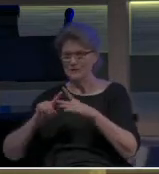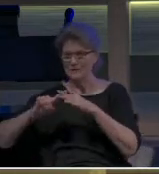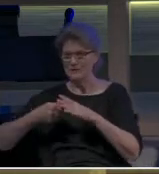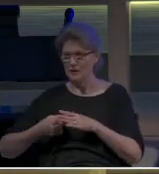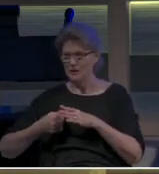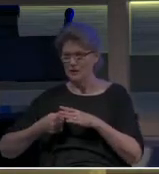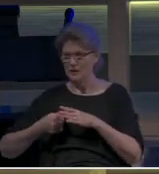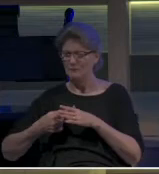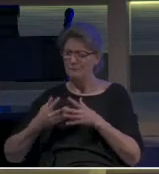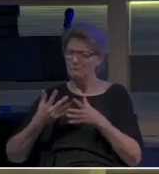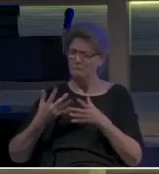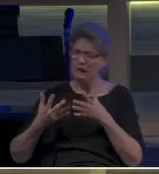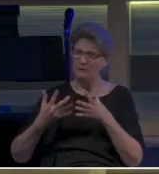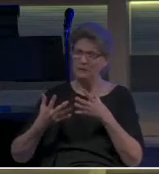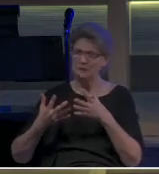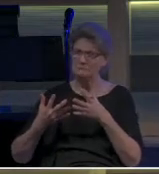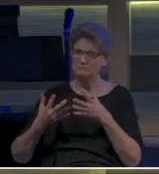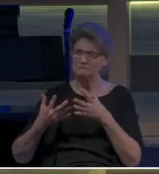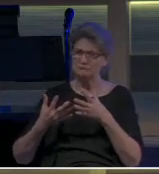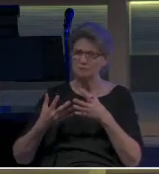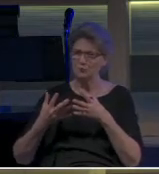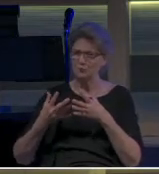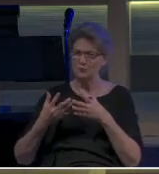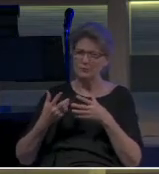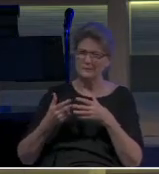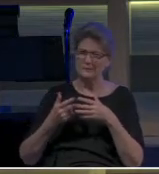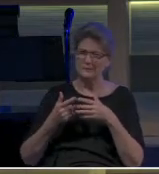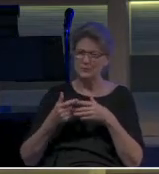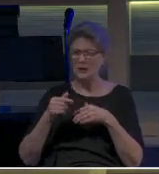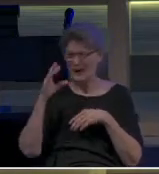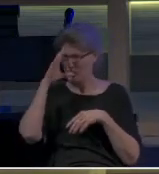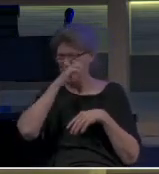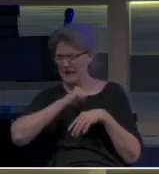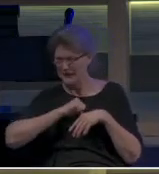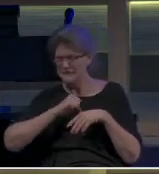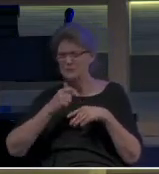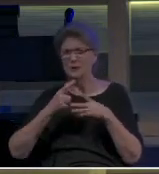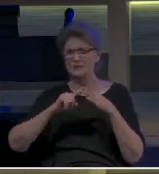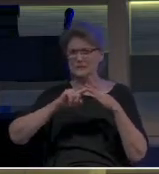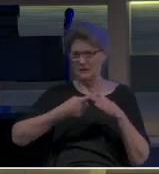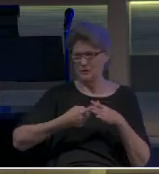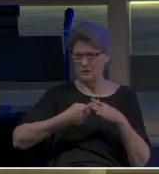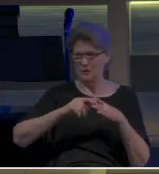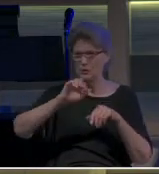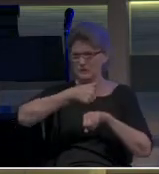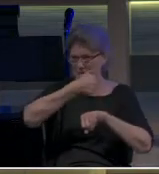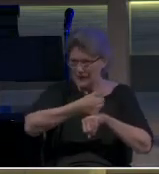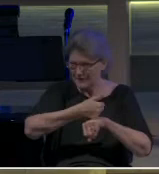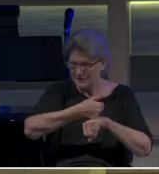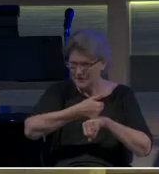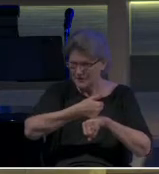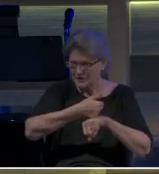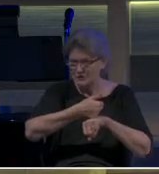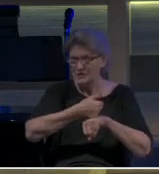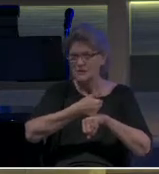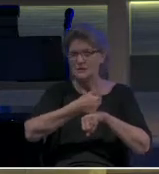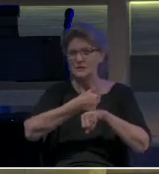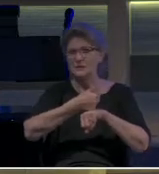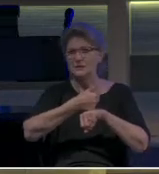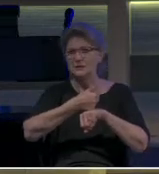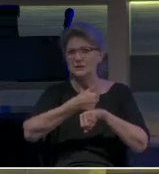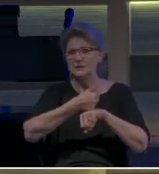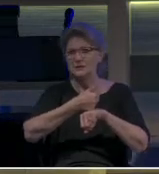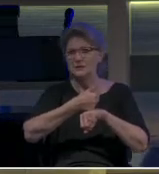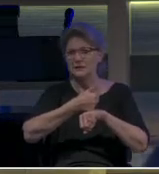probably, this is not specifically stated in our text or even in the book of Acts. But the likelihood is that